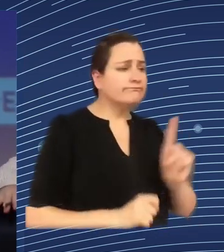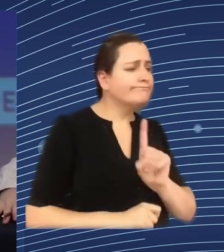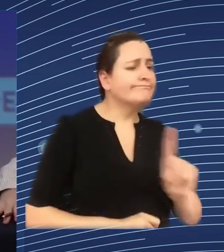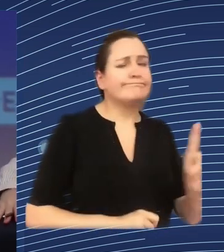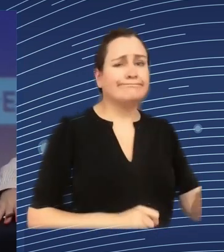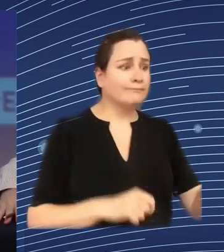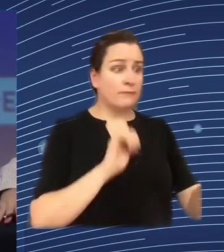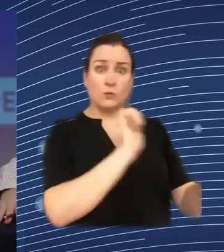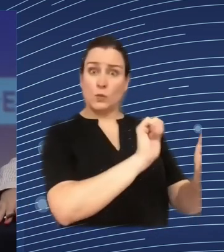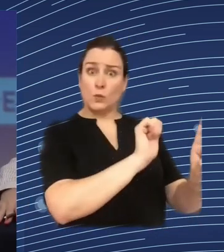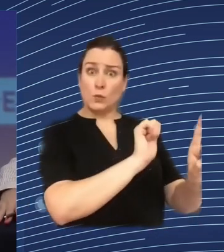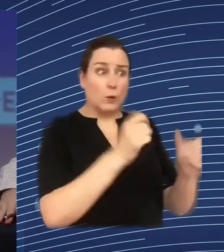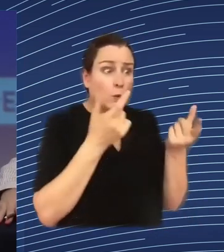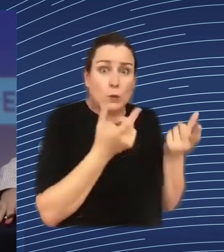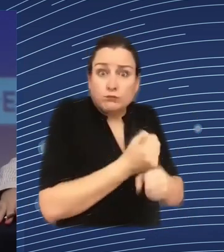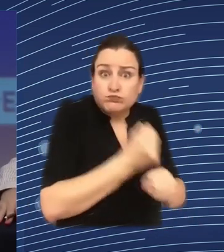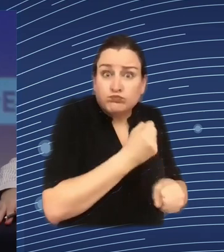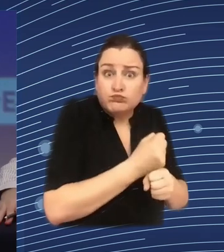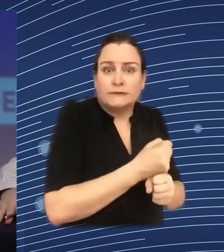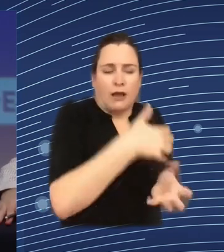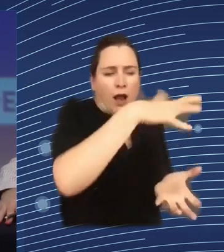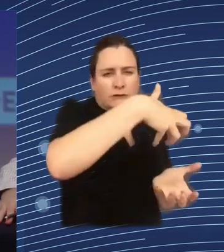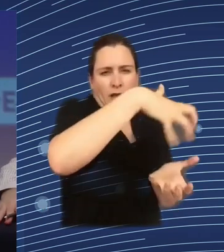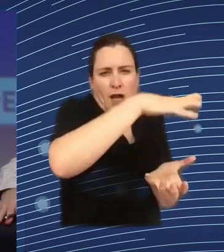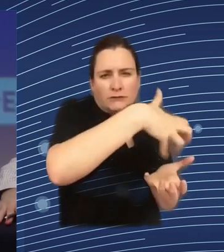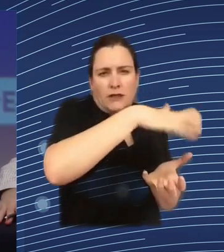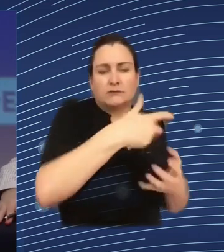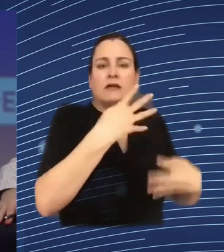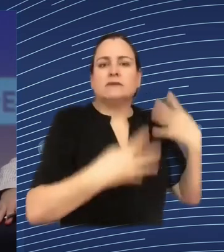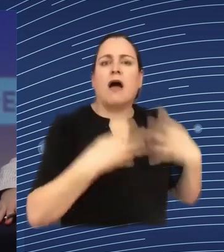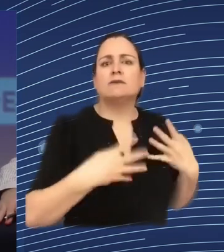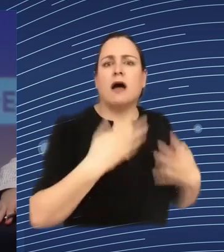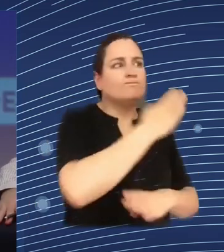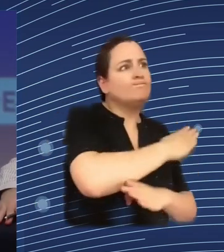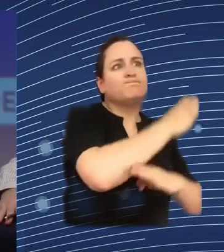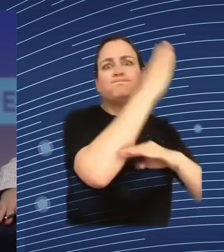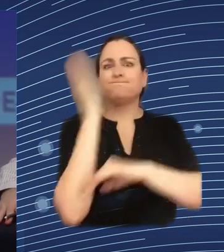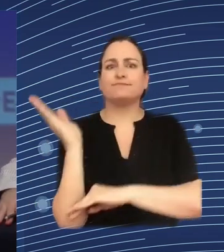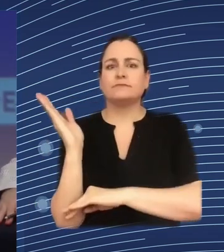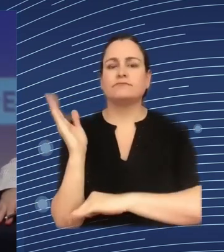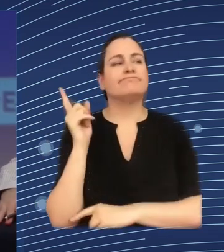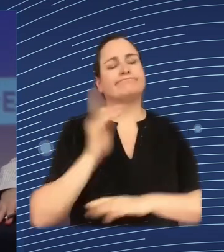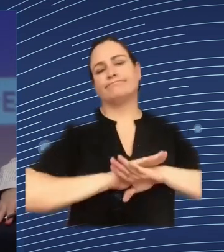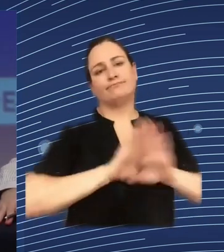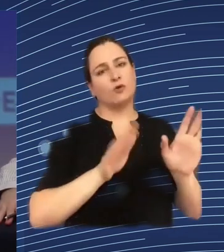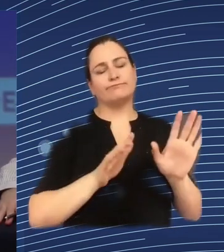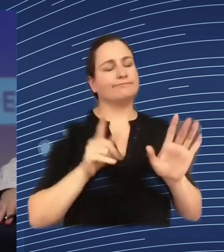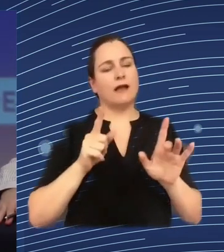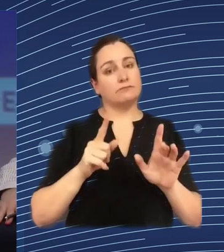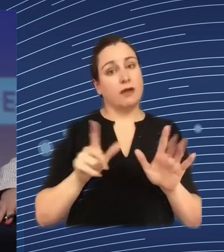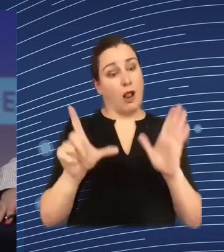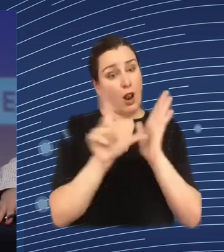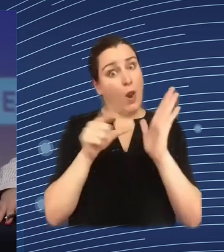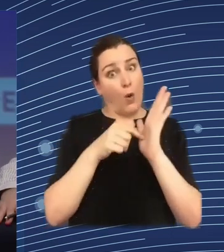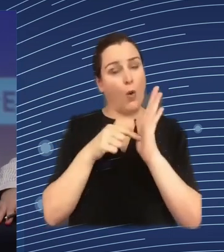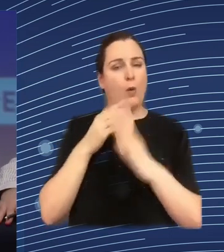the data evaluation was suitable for achieving the purposes pursued but